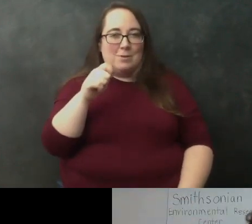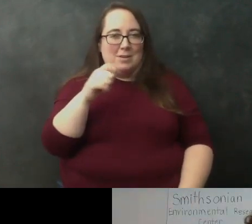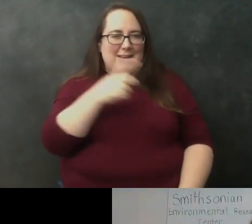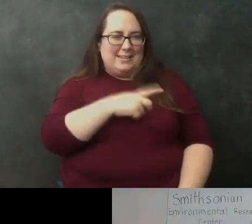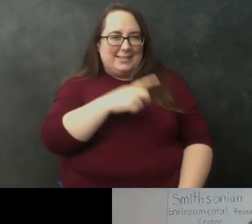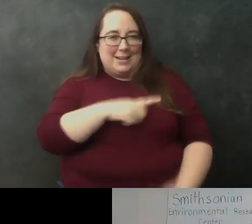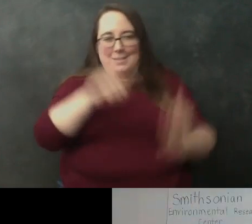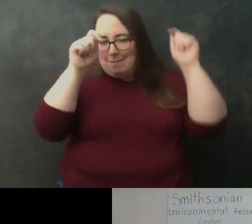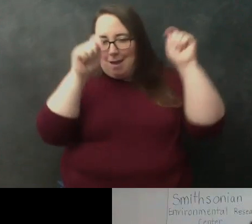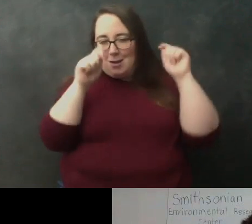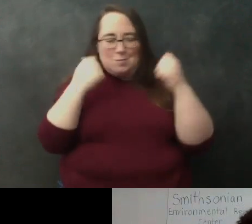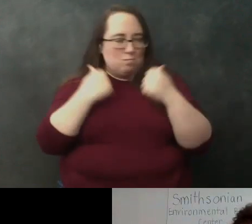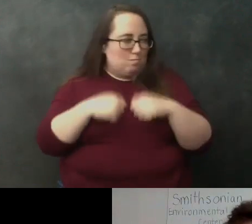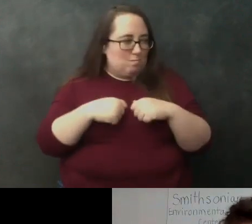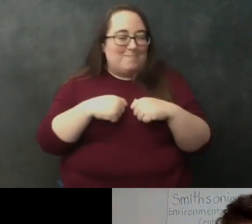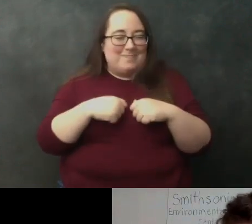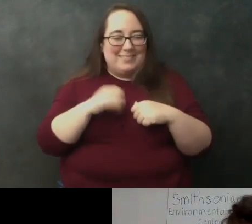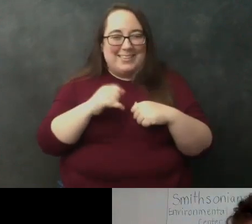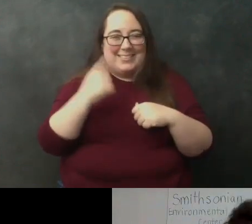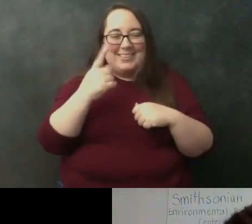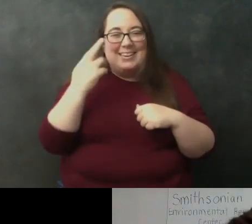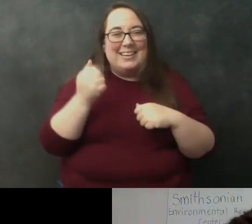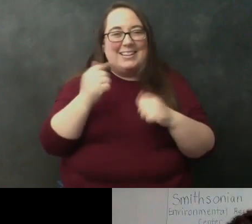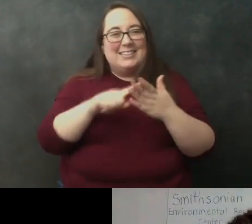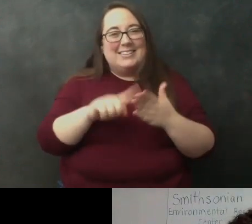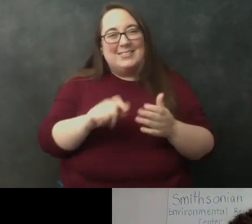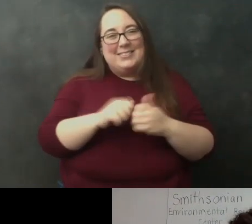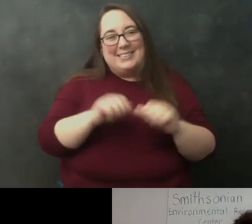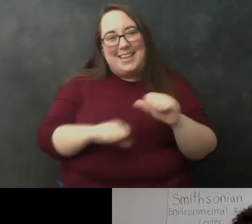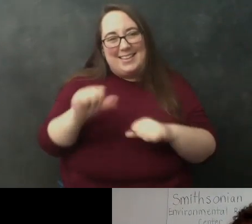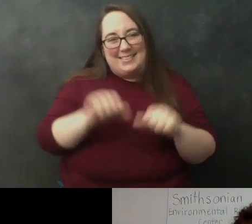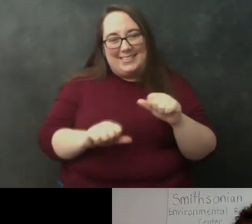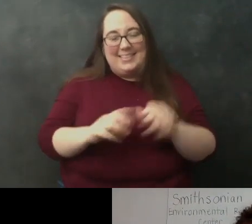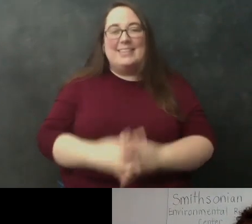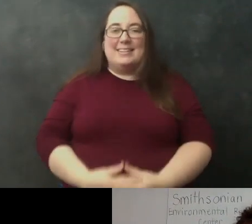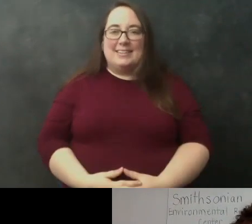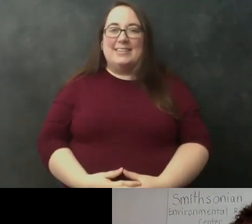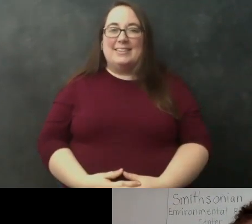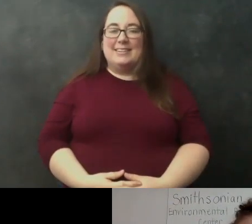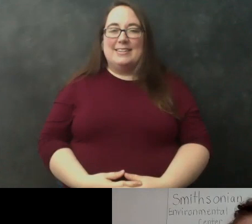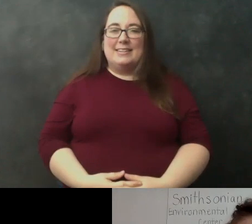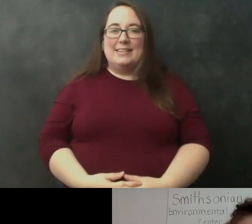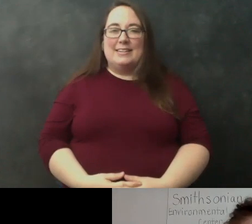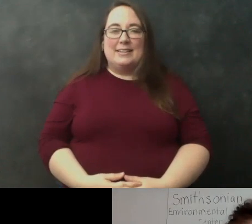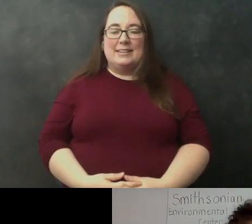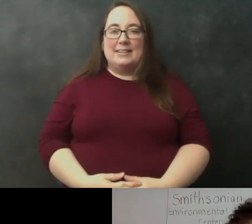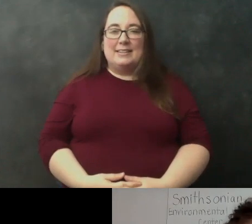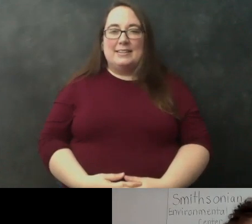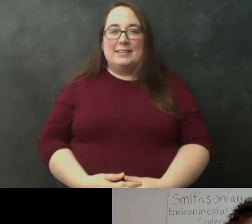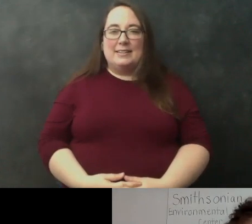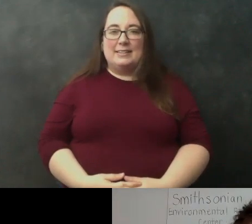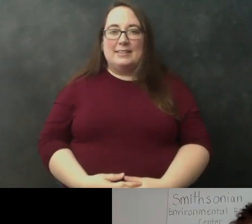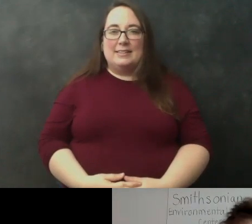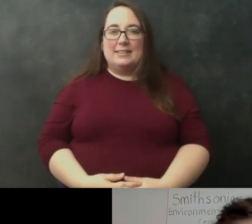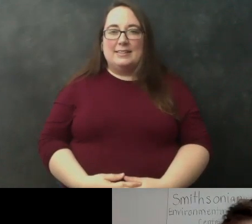it's funny that that is one of the reasons why you're interested in science um okay all right well great and so with our last